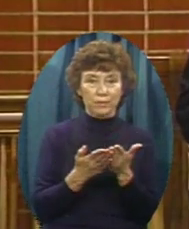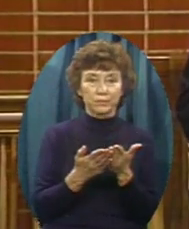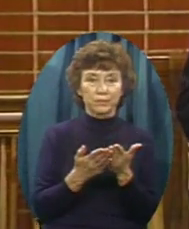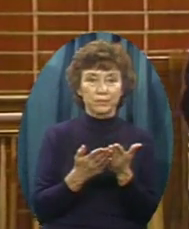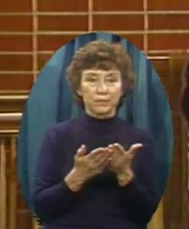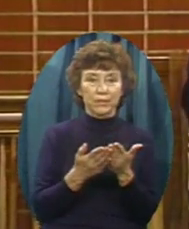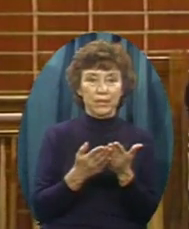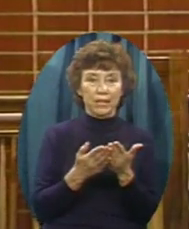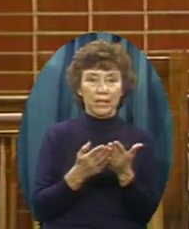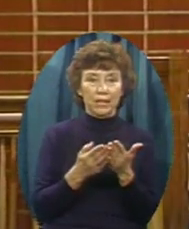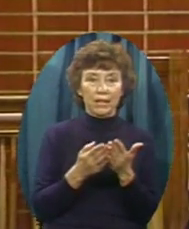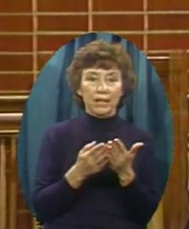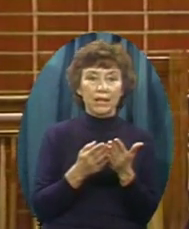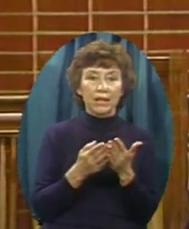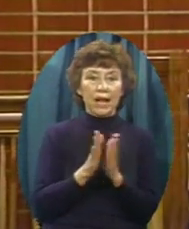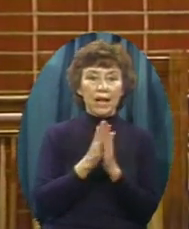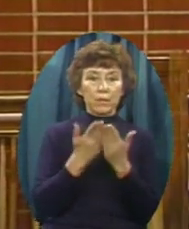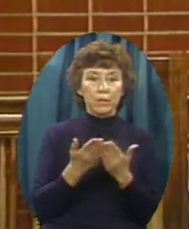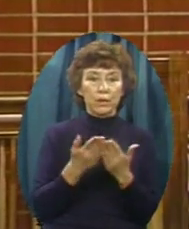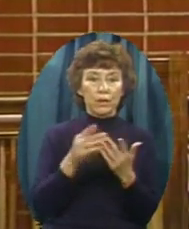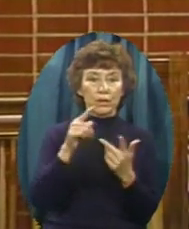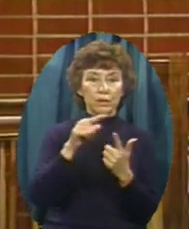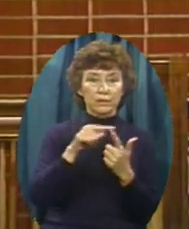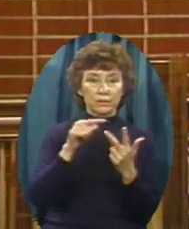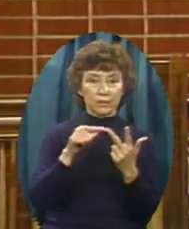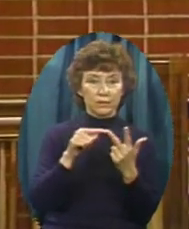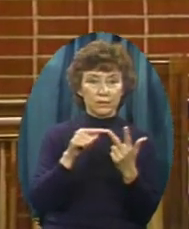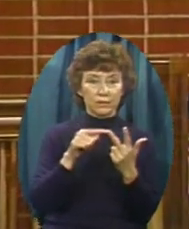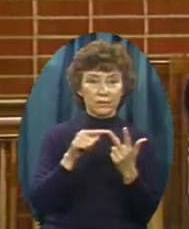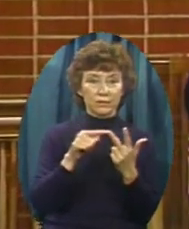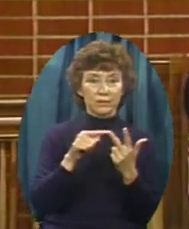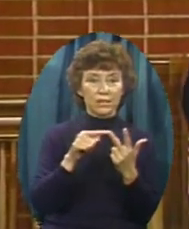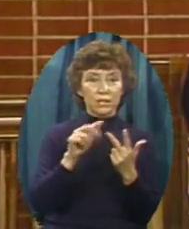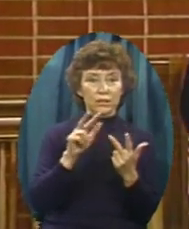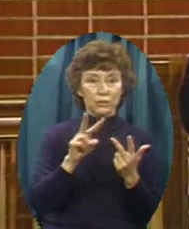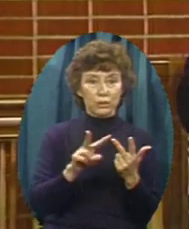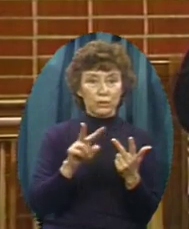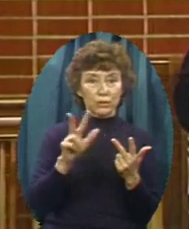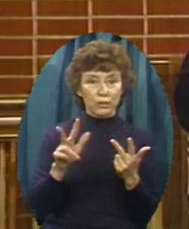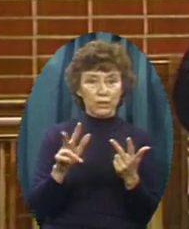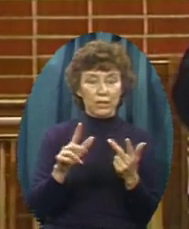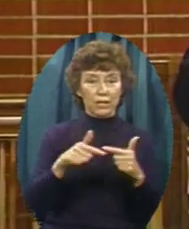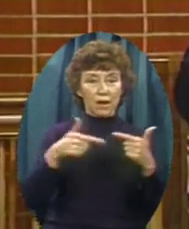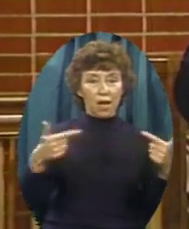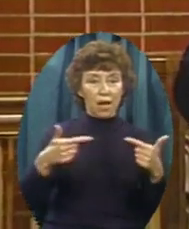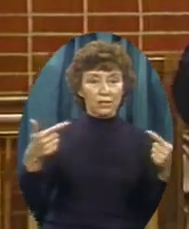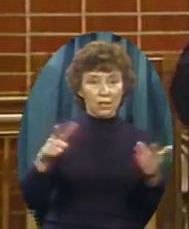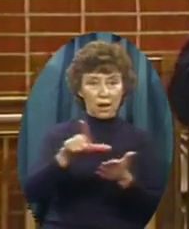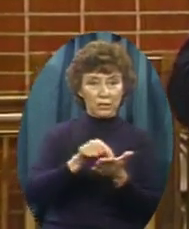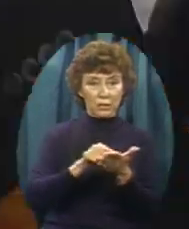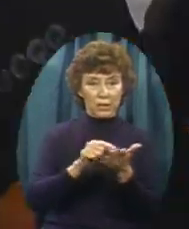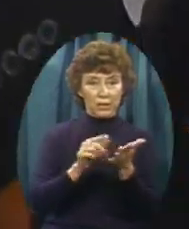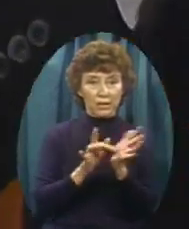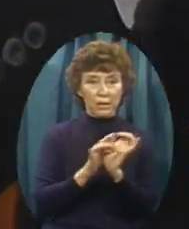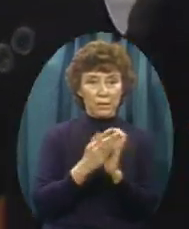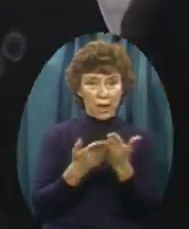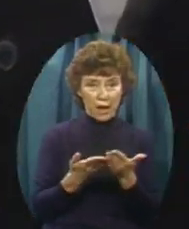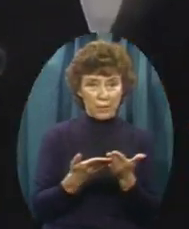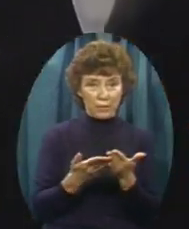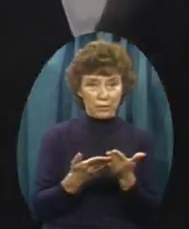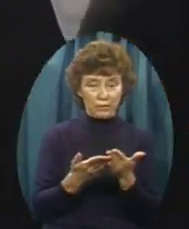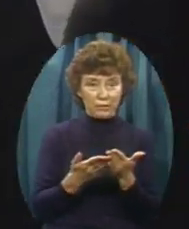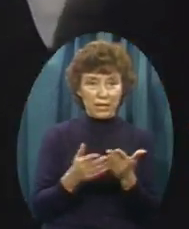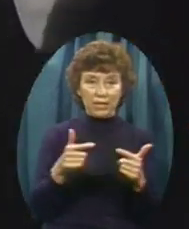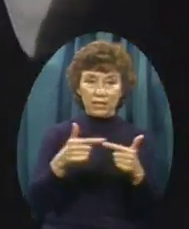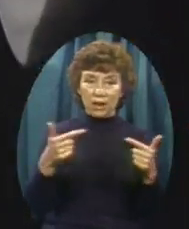Books 2 and 3 The super giant print type Bible 24 point